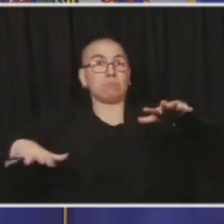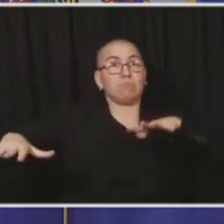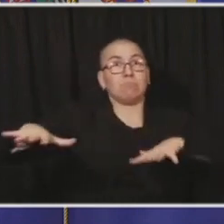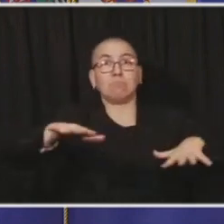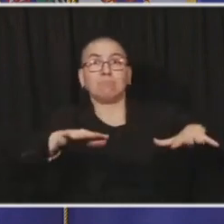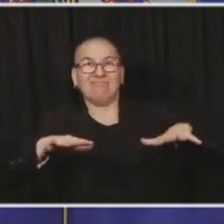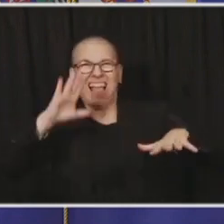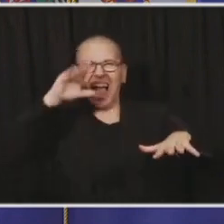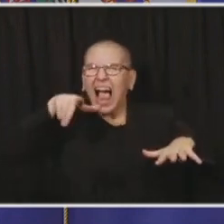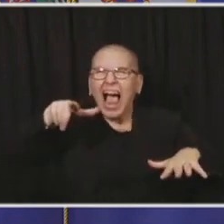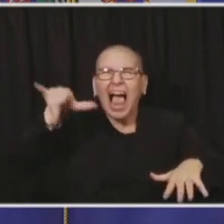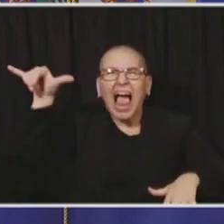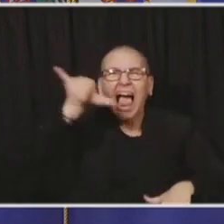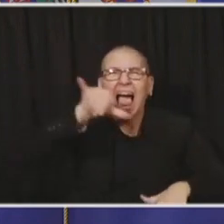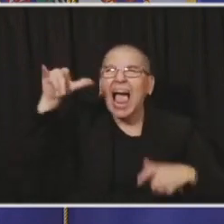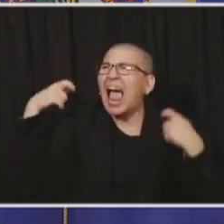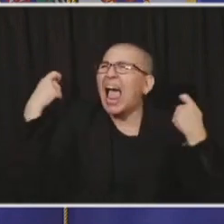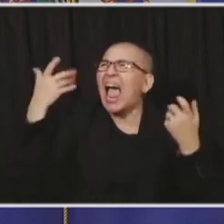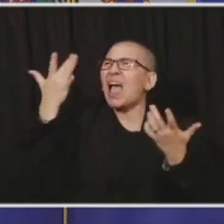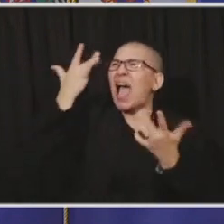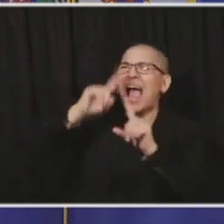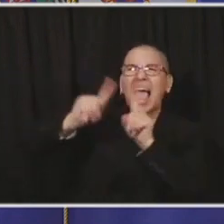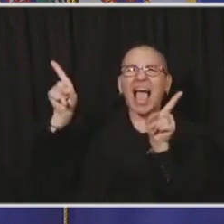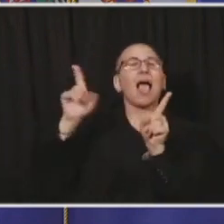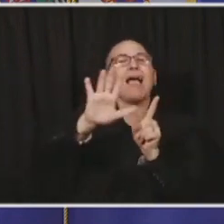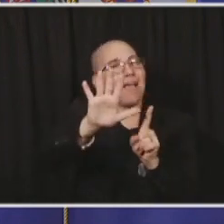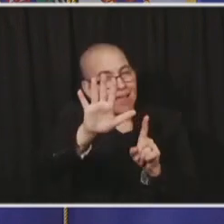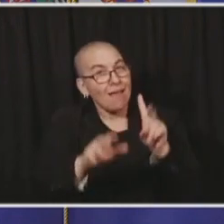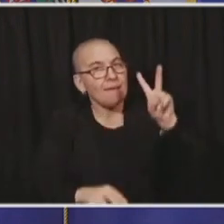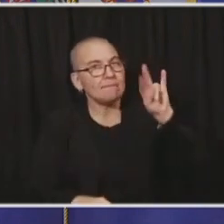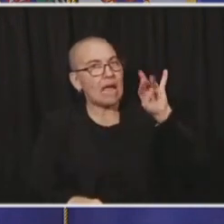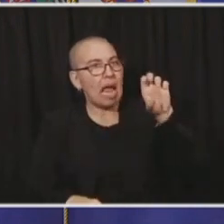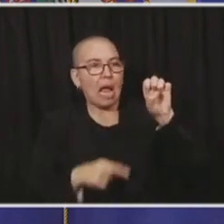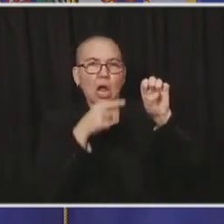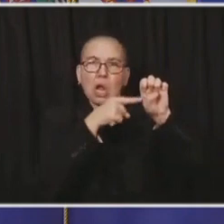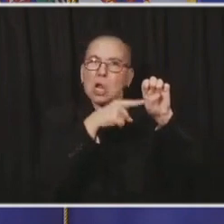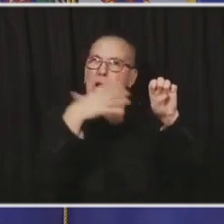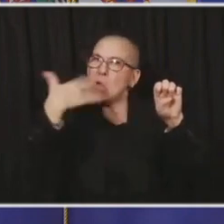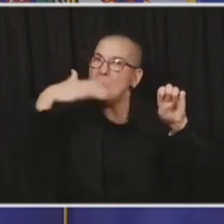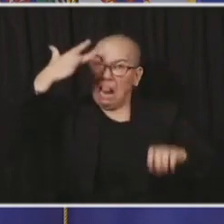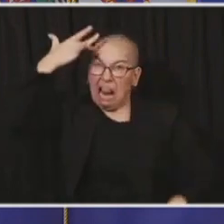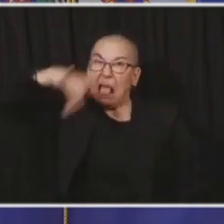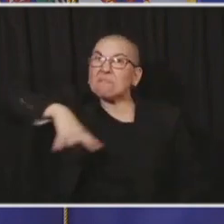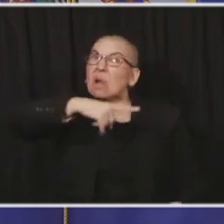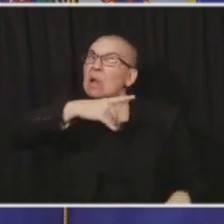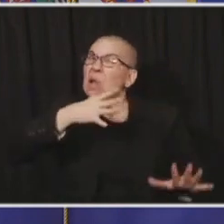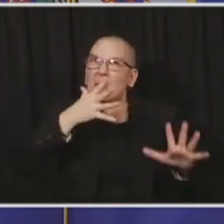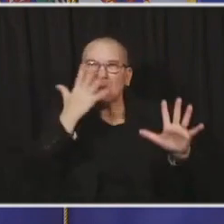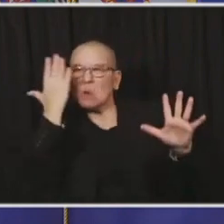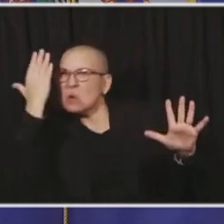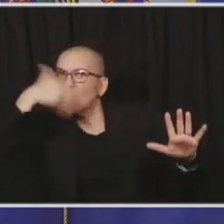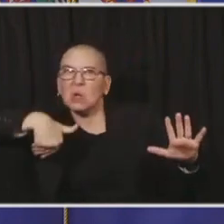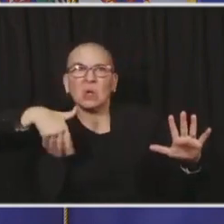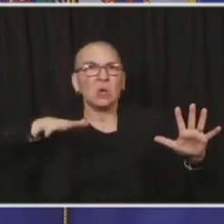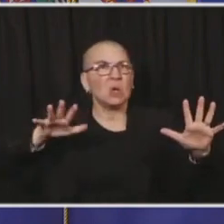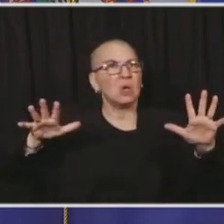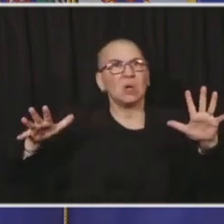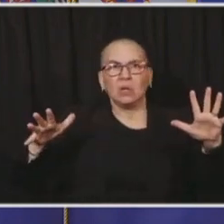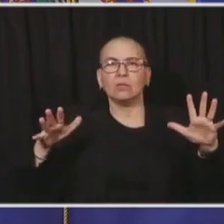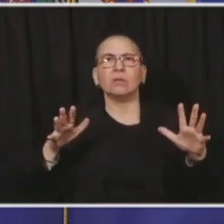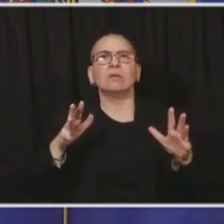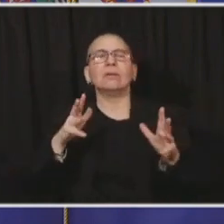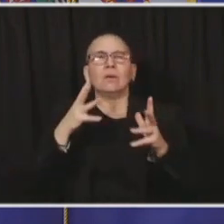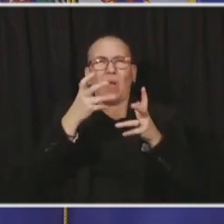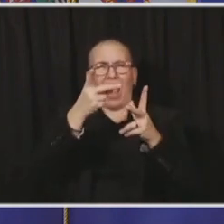we're coming back with them. We know we can make this work. And as I've said, this is really about the whole child. This is really about the